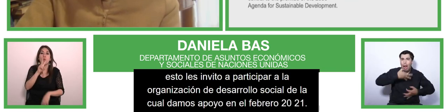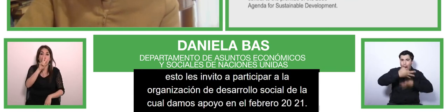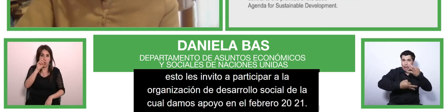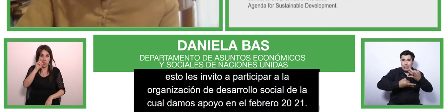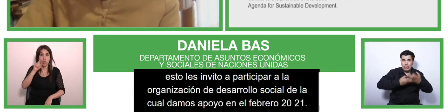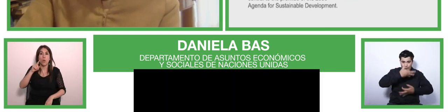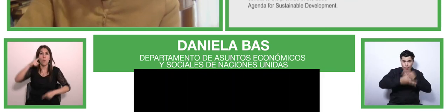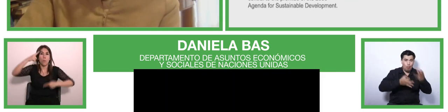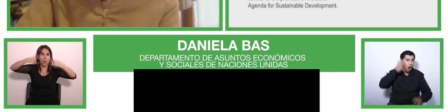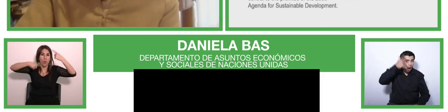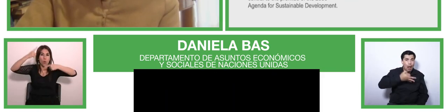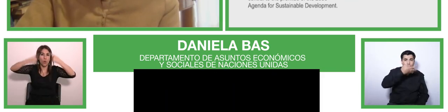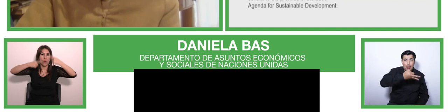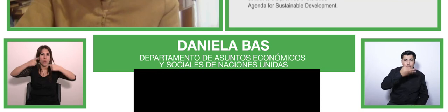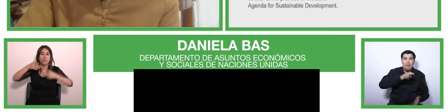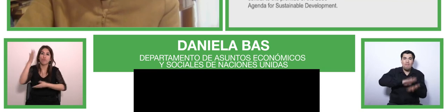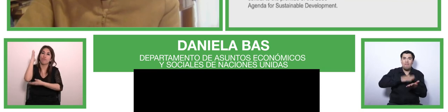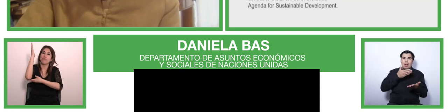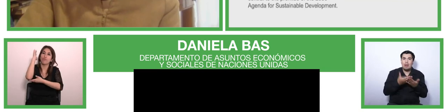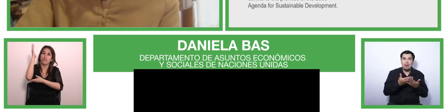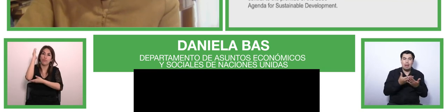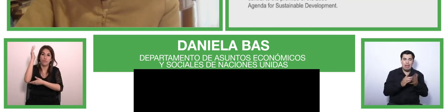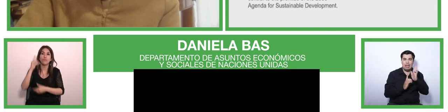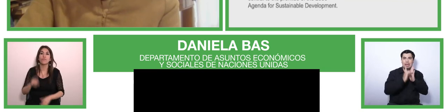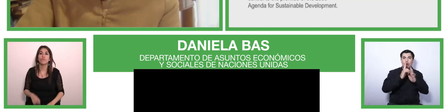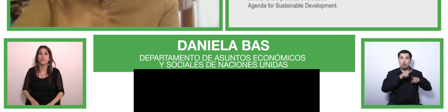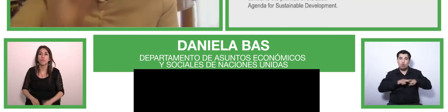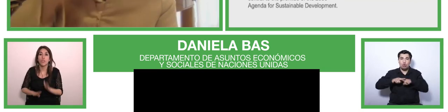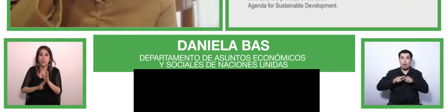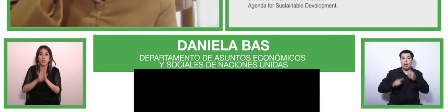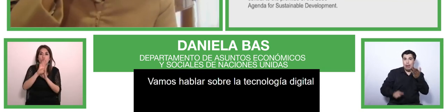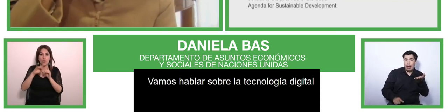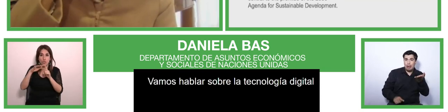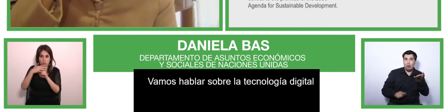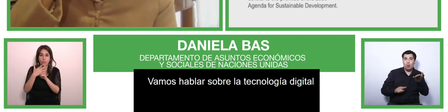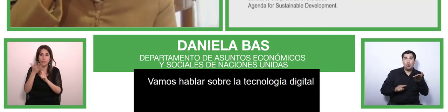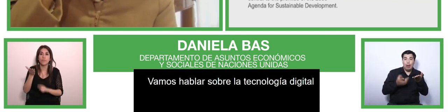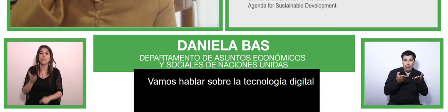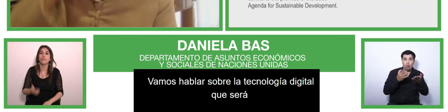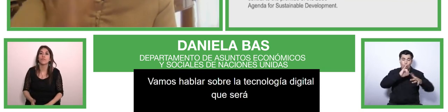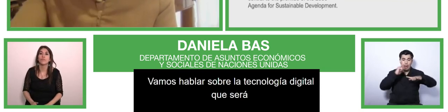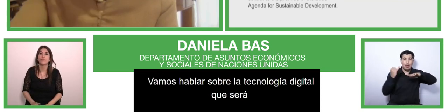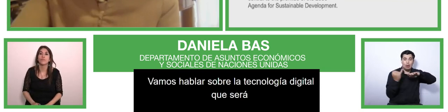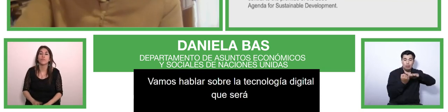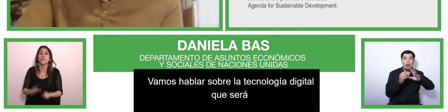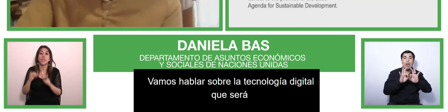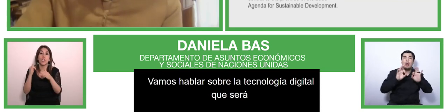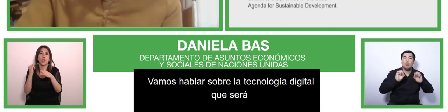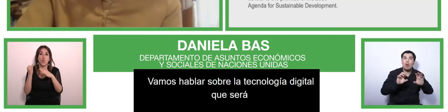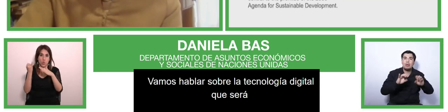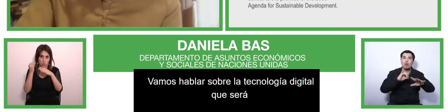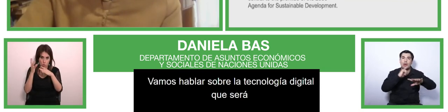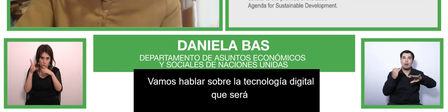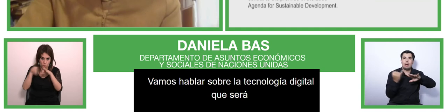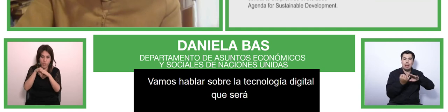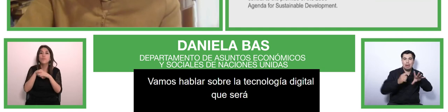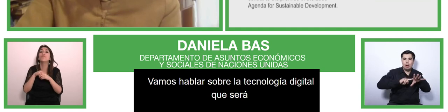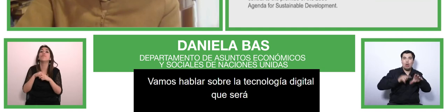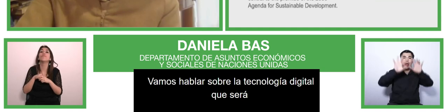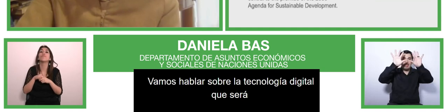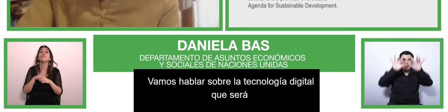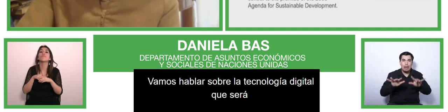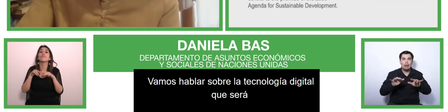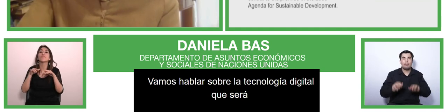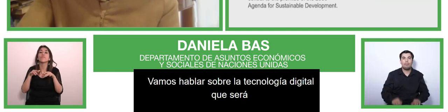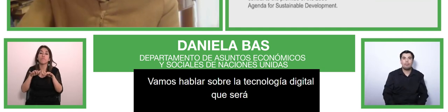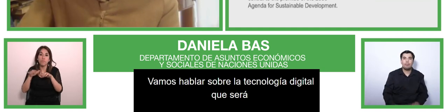development so i think that the issue of inclusive education and digital technologies should be brought into